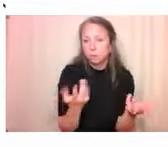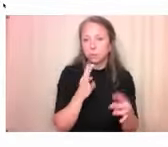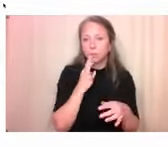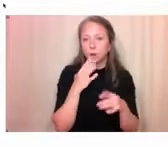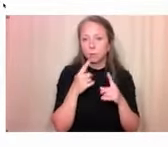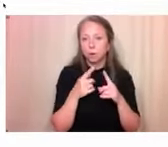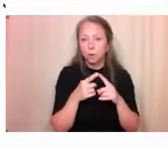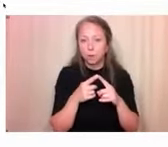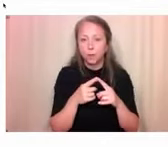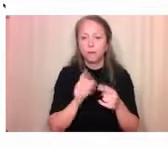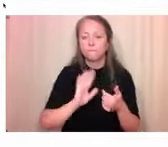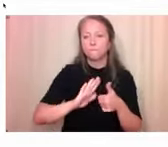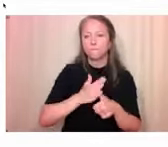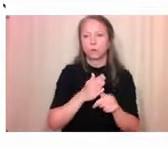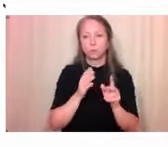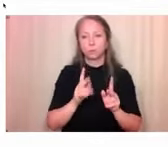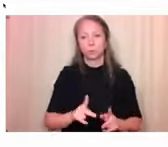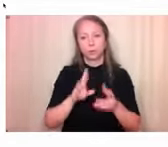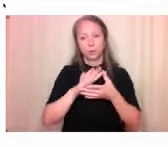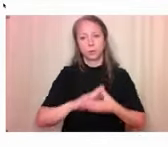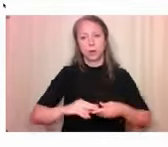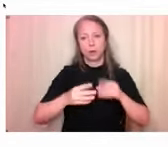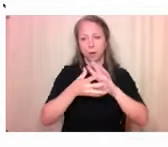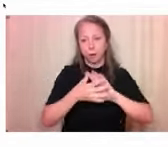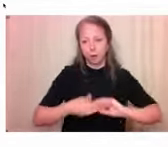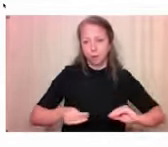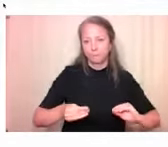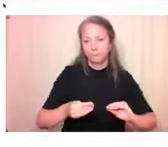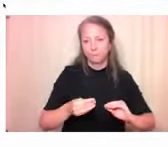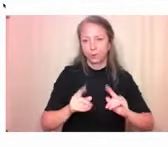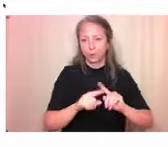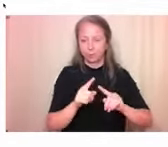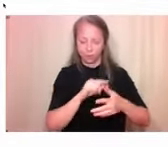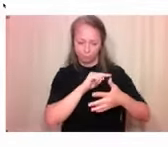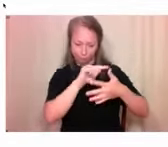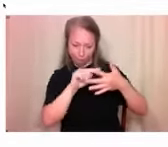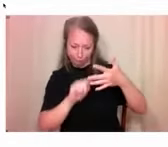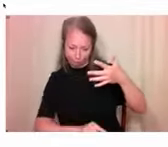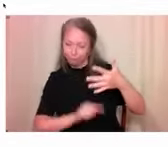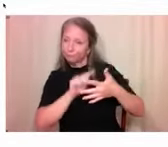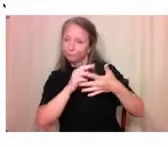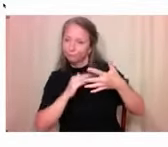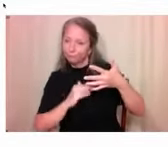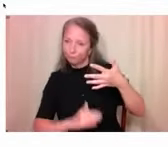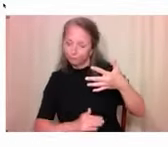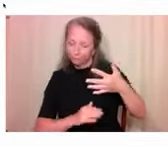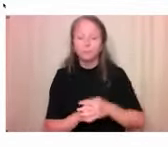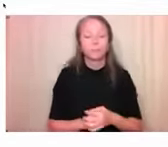host several lectures and presentations by persons with first-hand experience of disability.